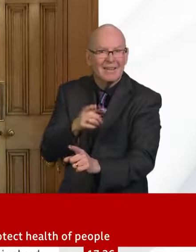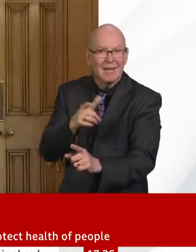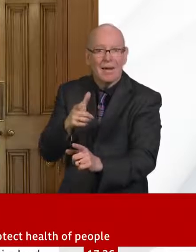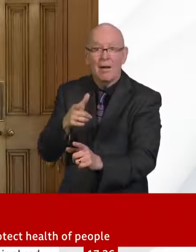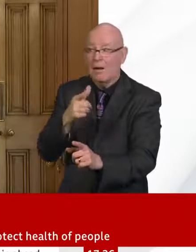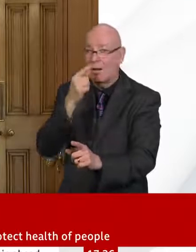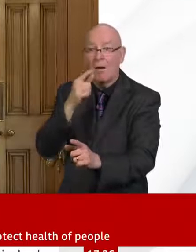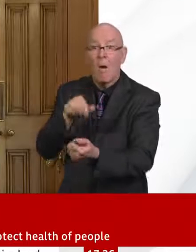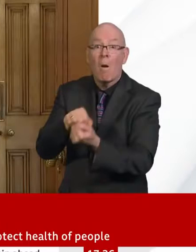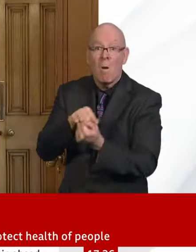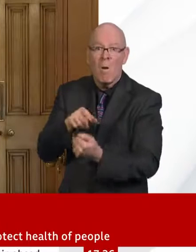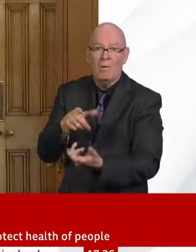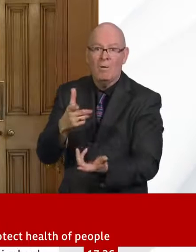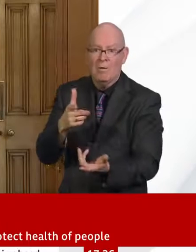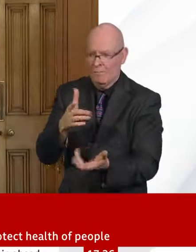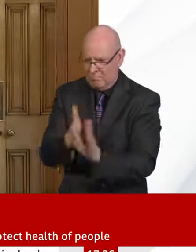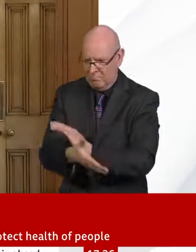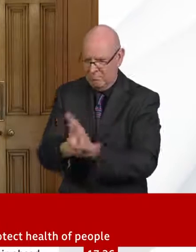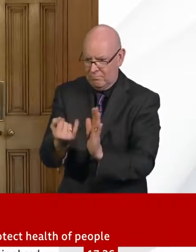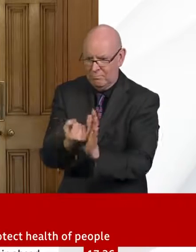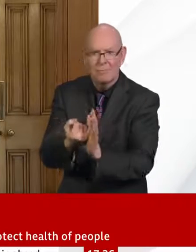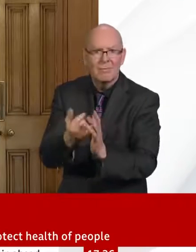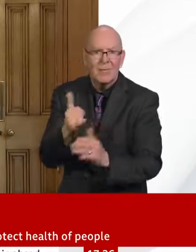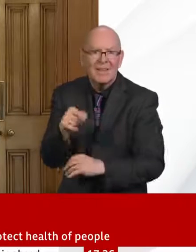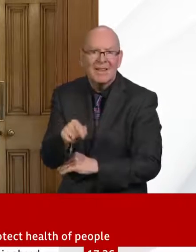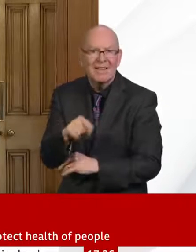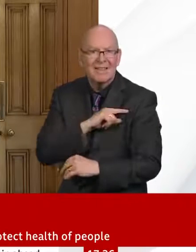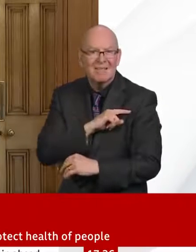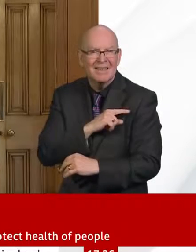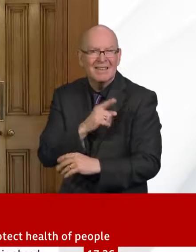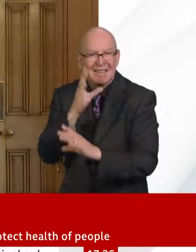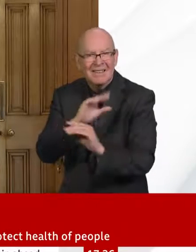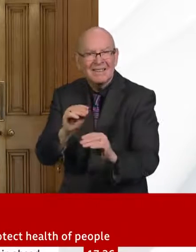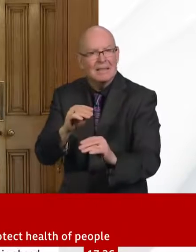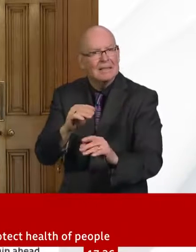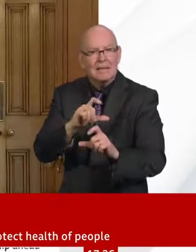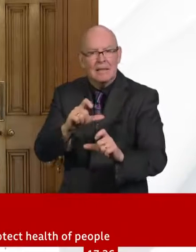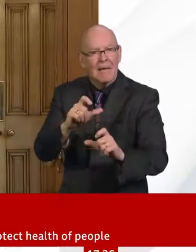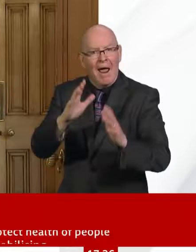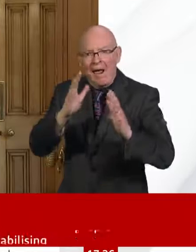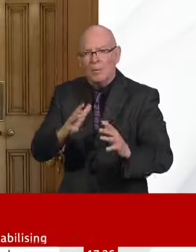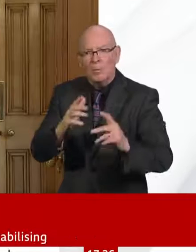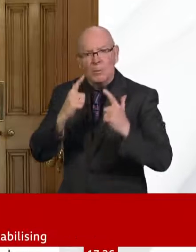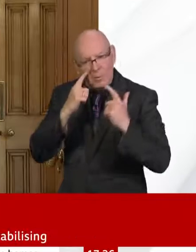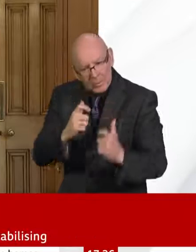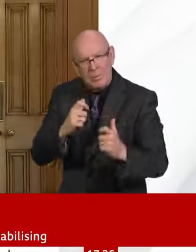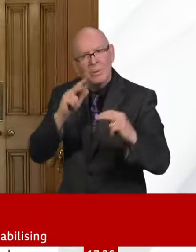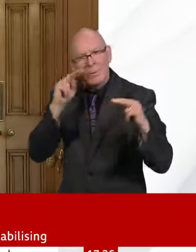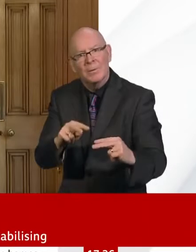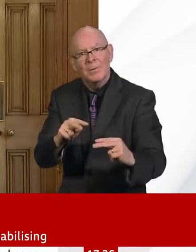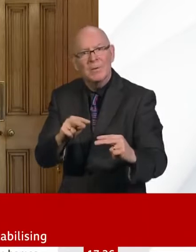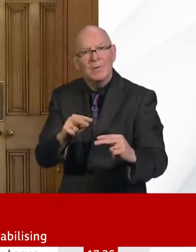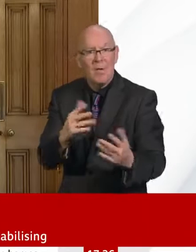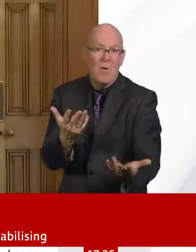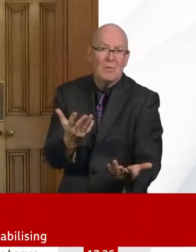approval to do. So we continually look at everything that other countries are doing to see if there are things we can learn and